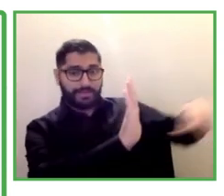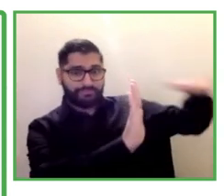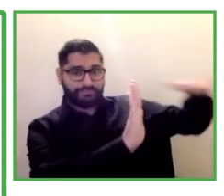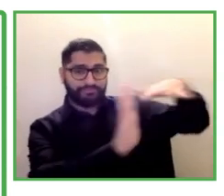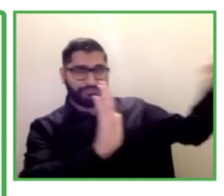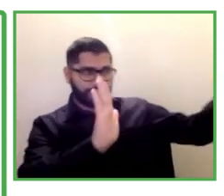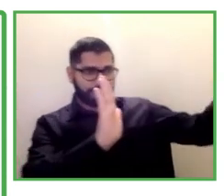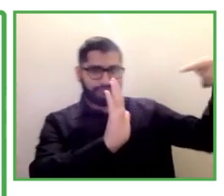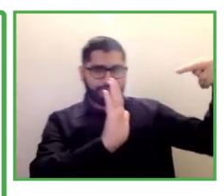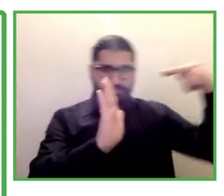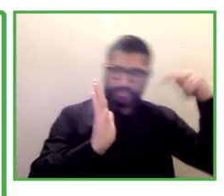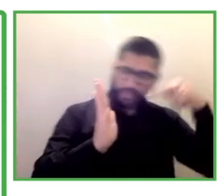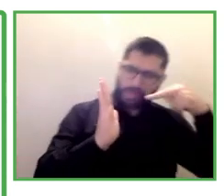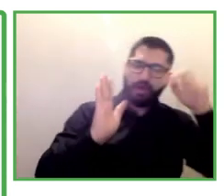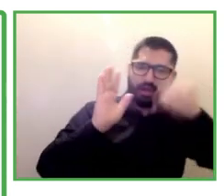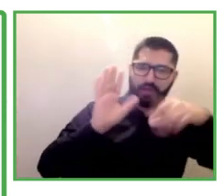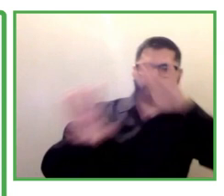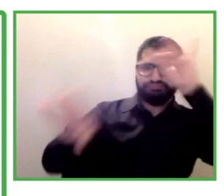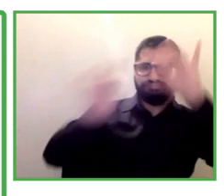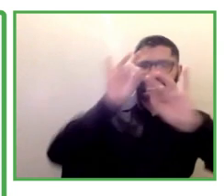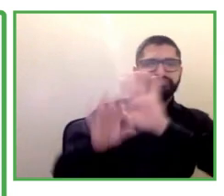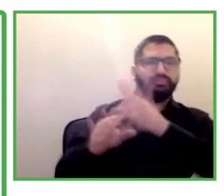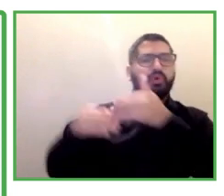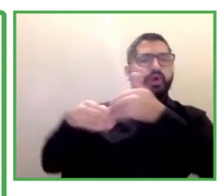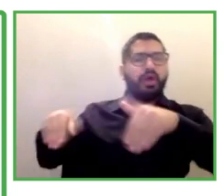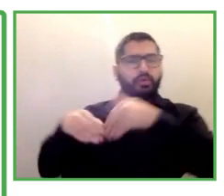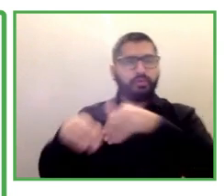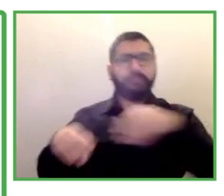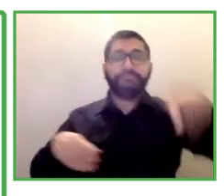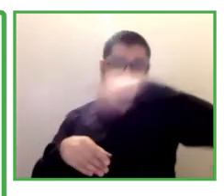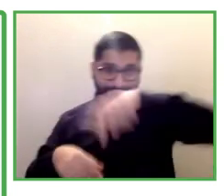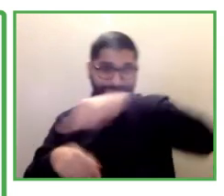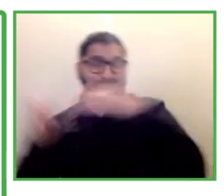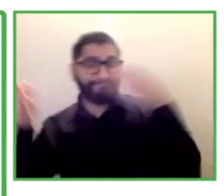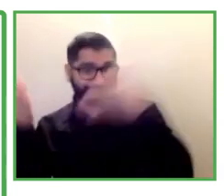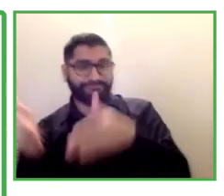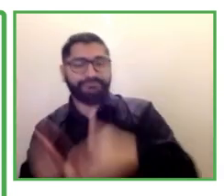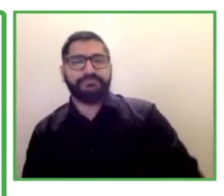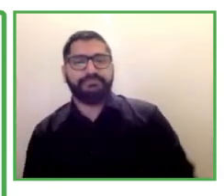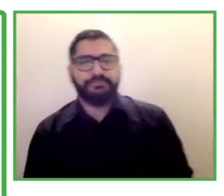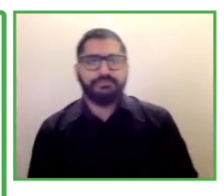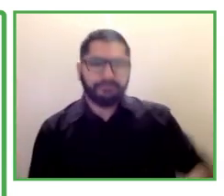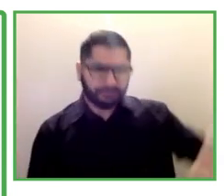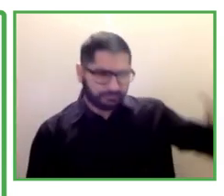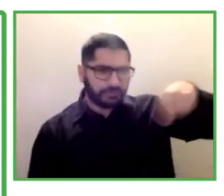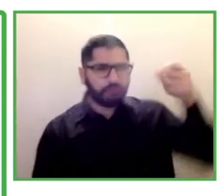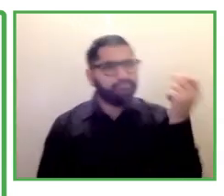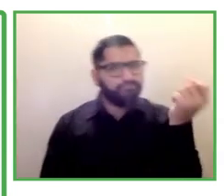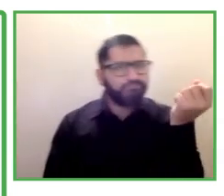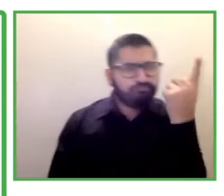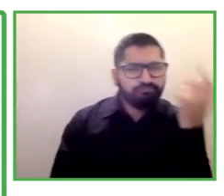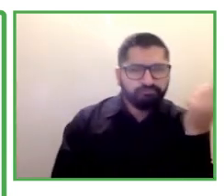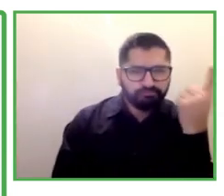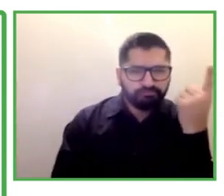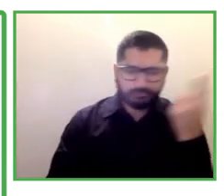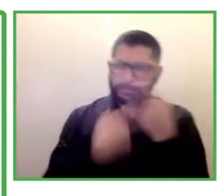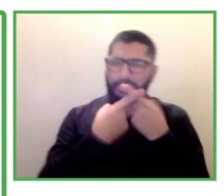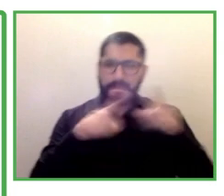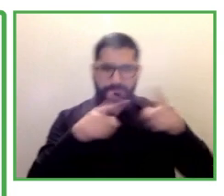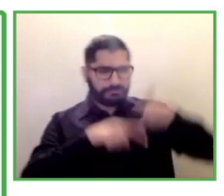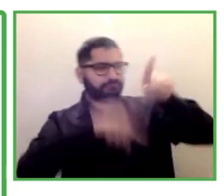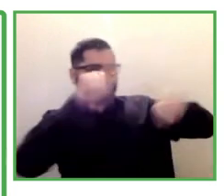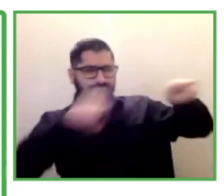planned meaningful work experiences and the internships run for a minimum of four weeks usually a bit longer over the summer